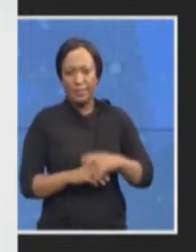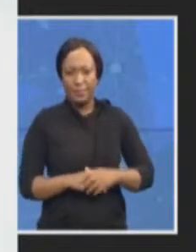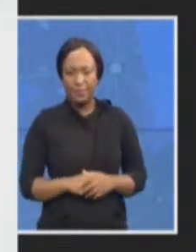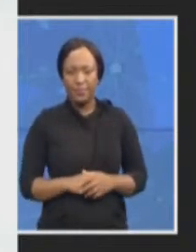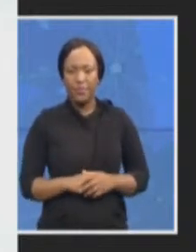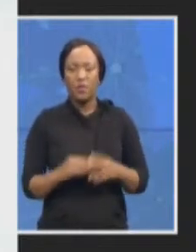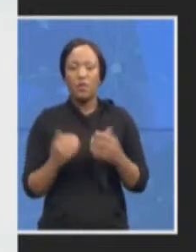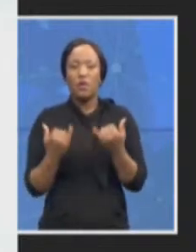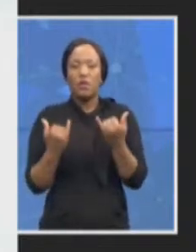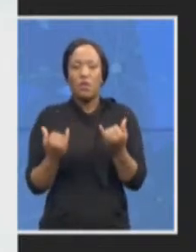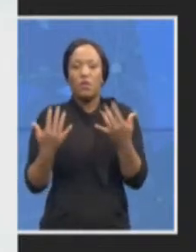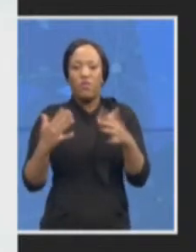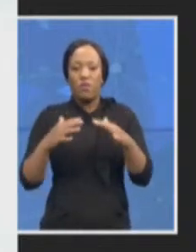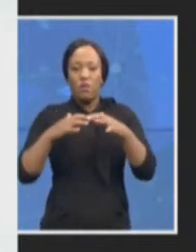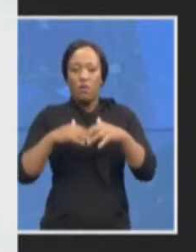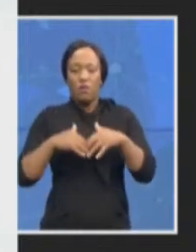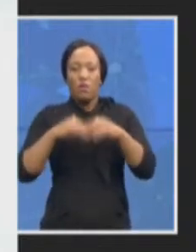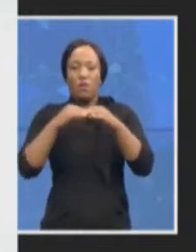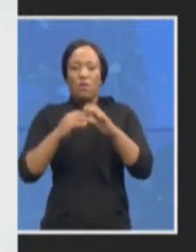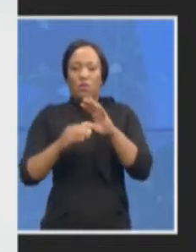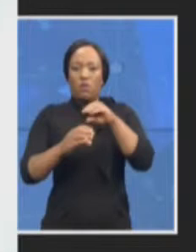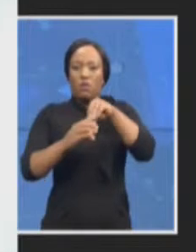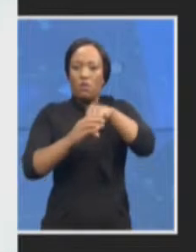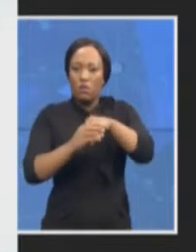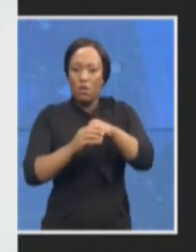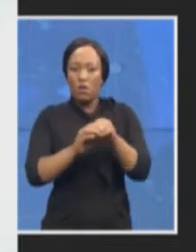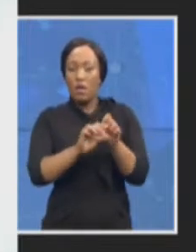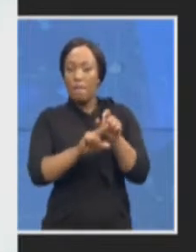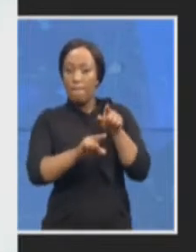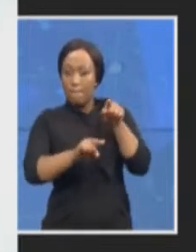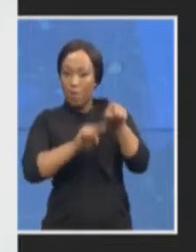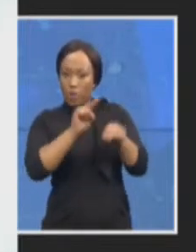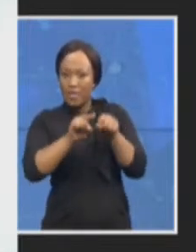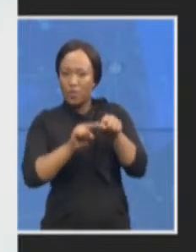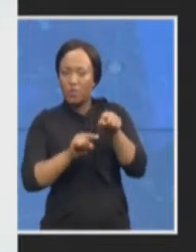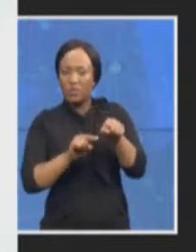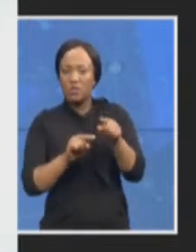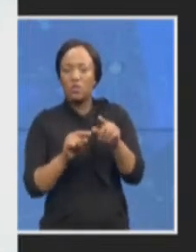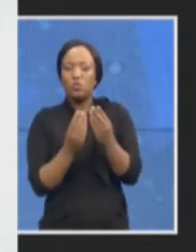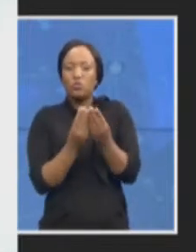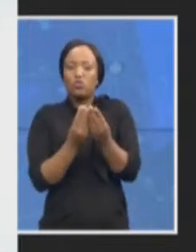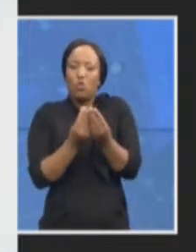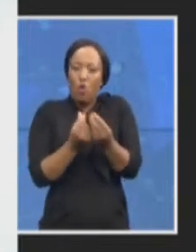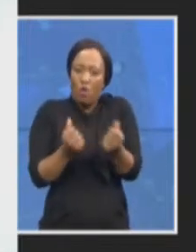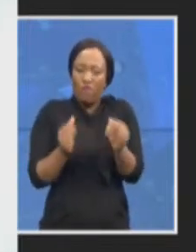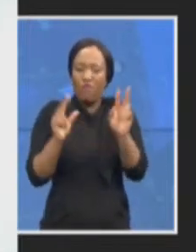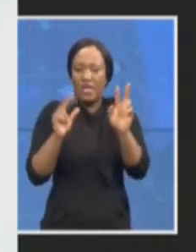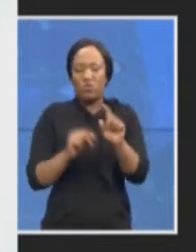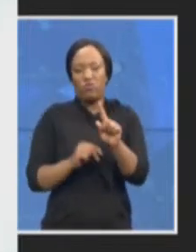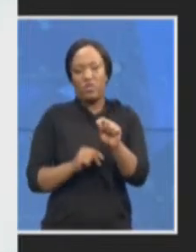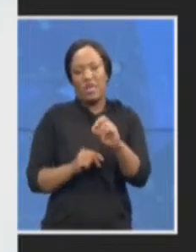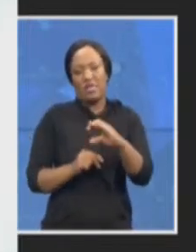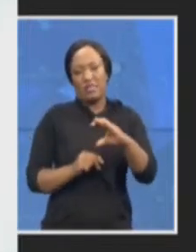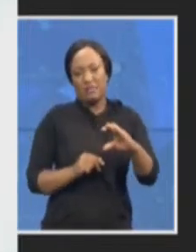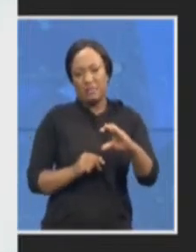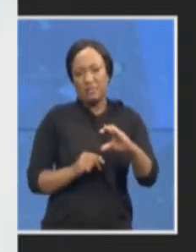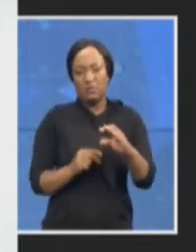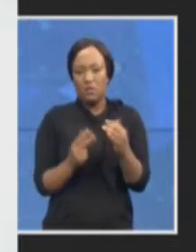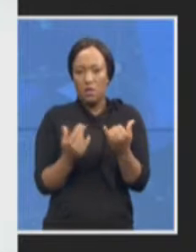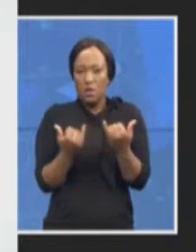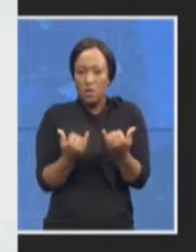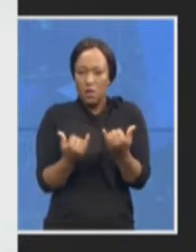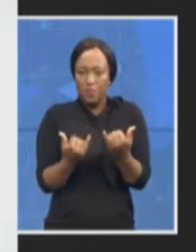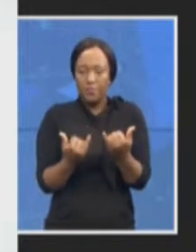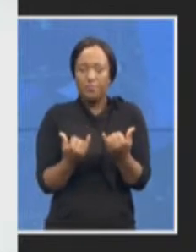prosecution that's dedicated to deal with TRC and so we are currently we have a number of posts